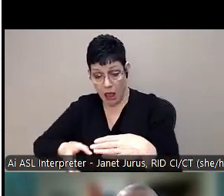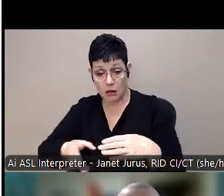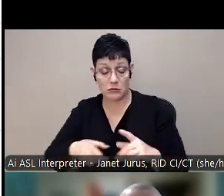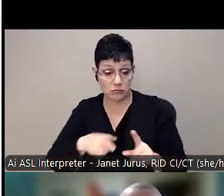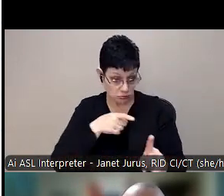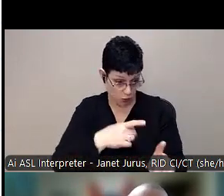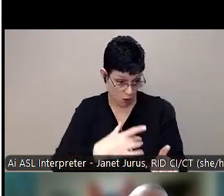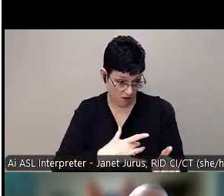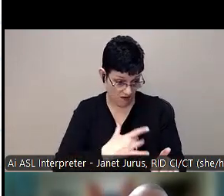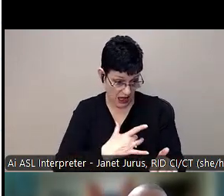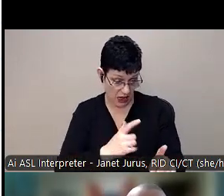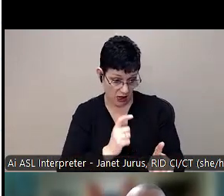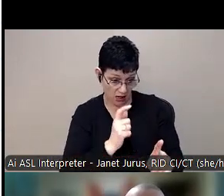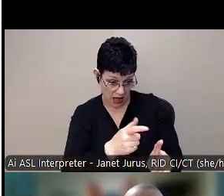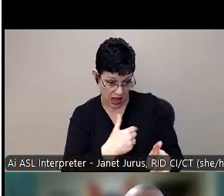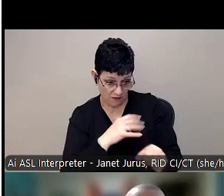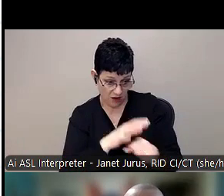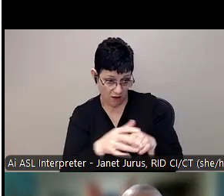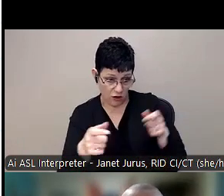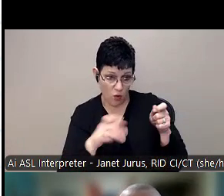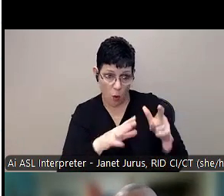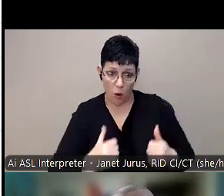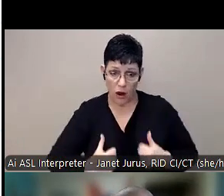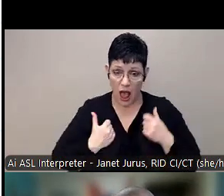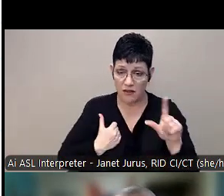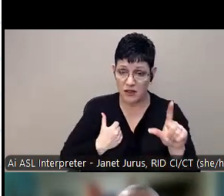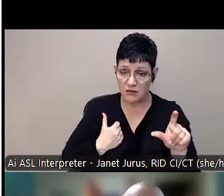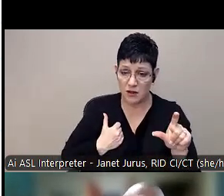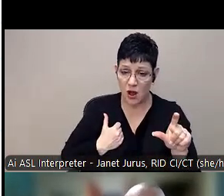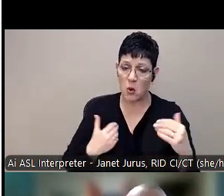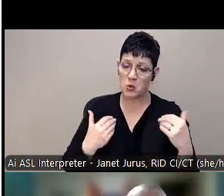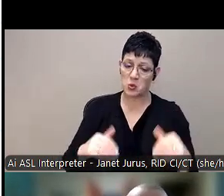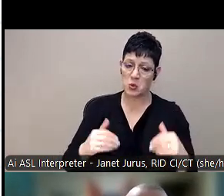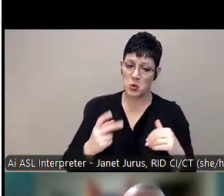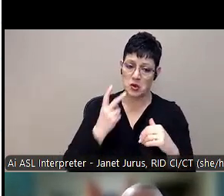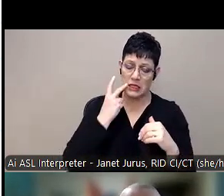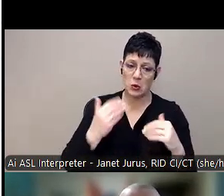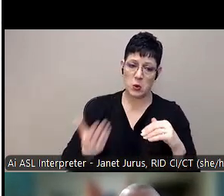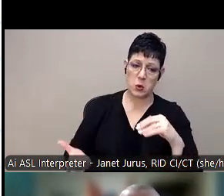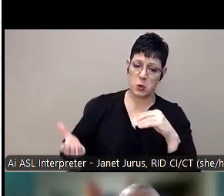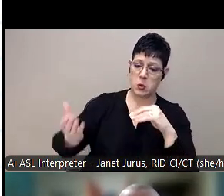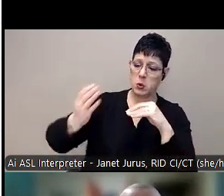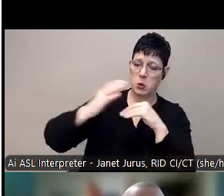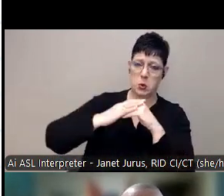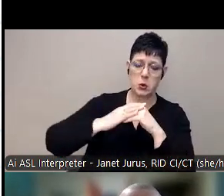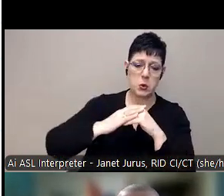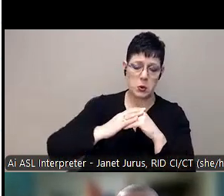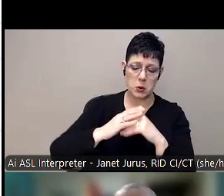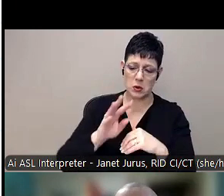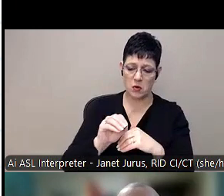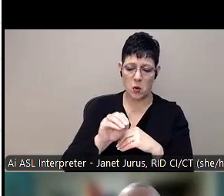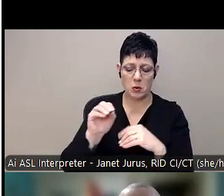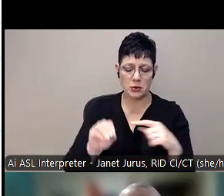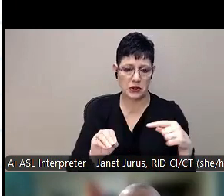control of your life? And we have seen a jump of about 40%